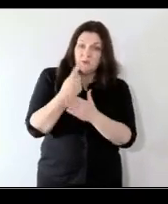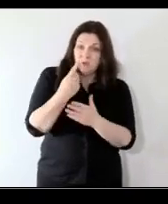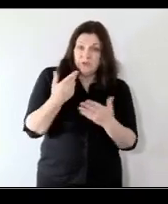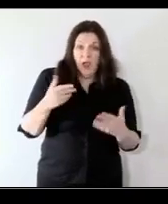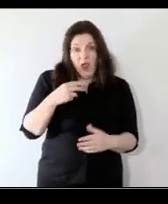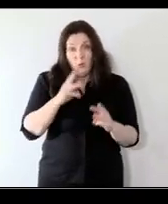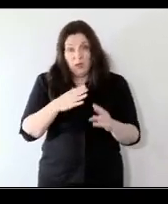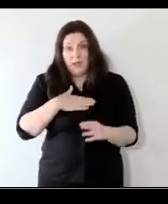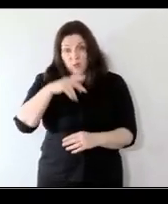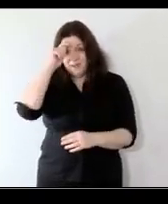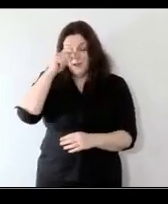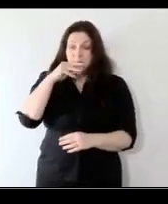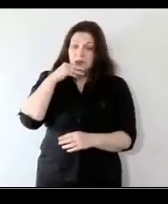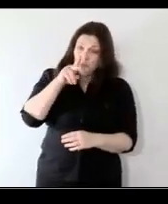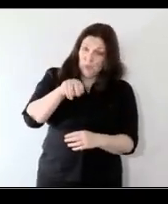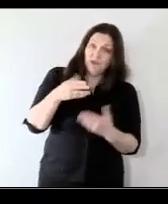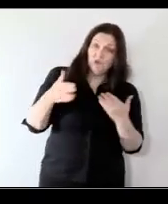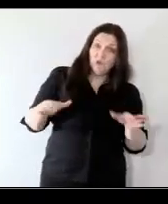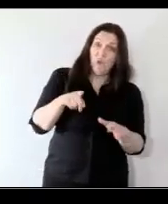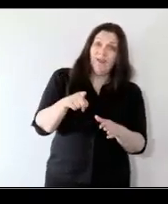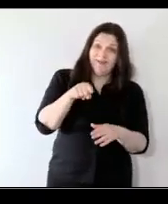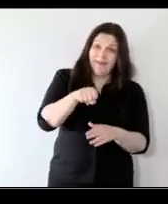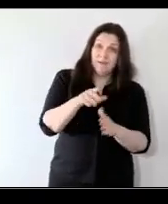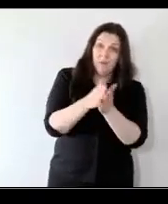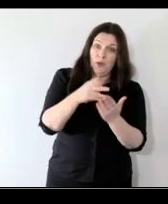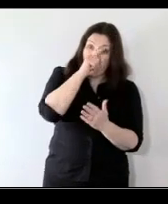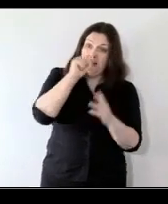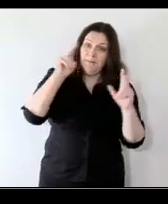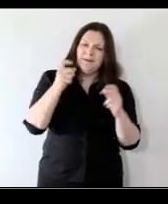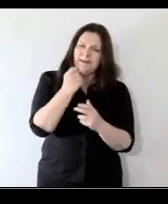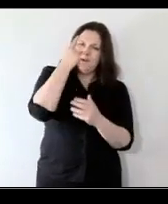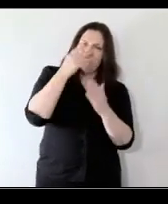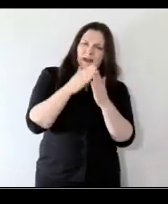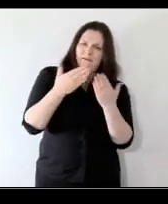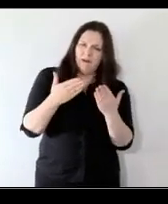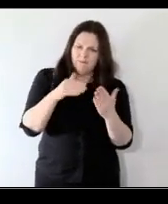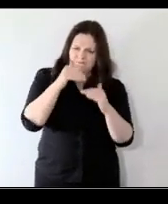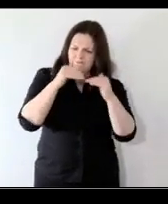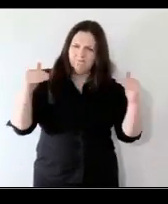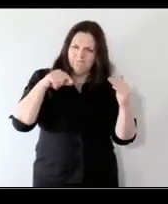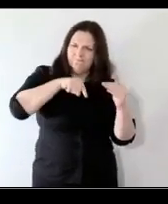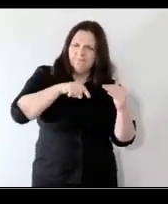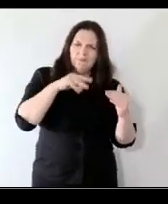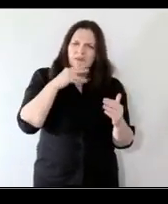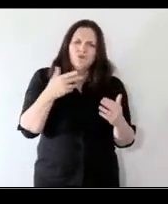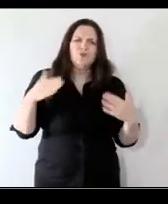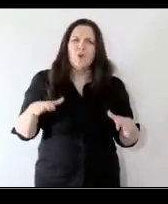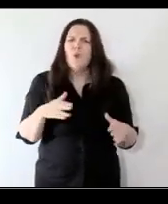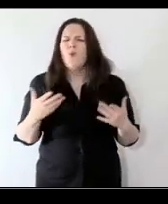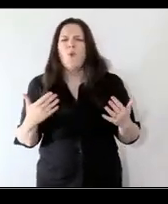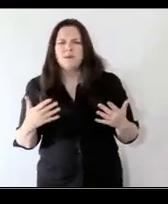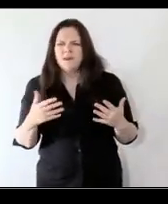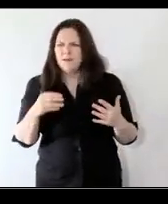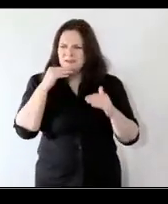having this conversation then and you were able to show in the spirit level back that's what 12 years ago inequality causes shorter unhealthier